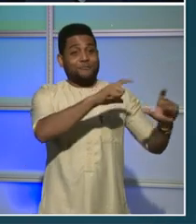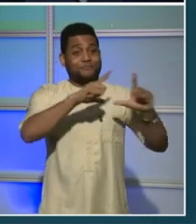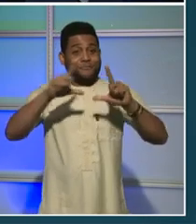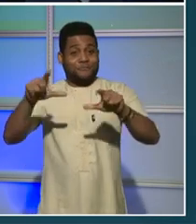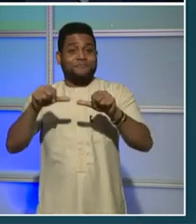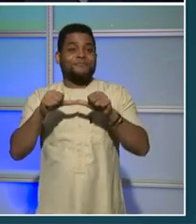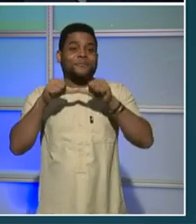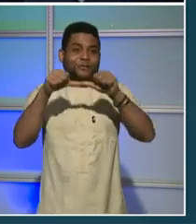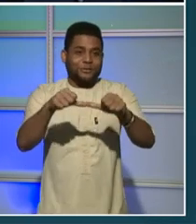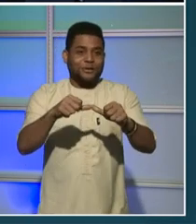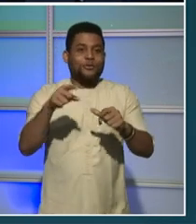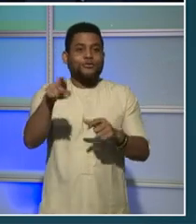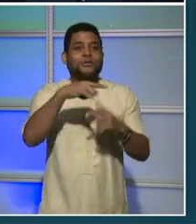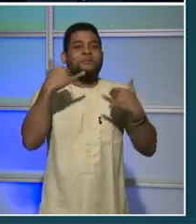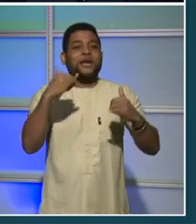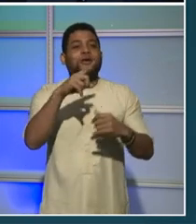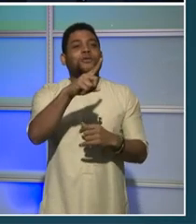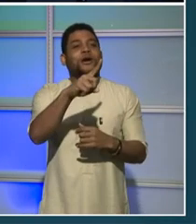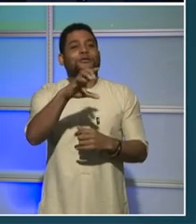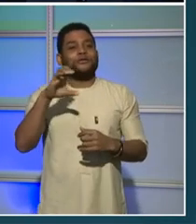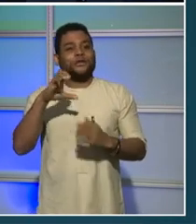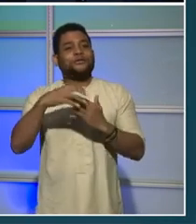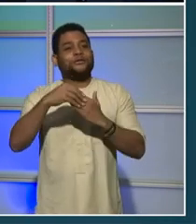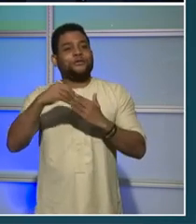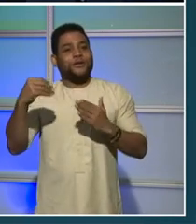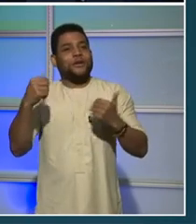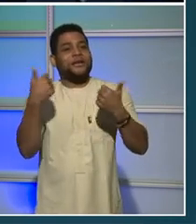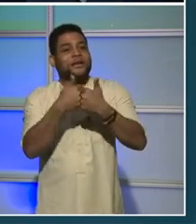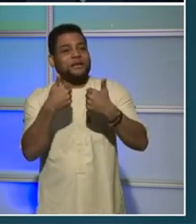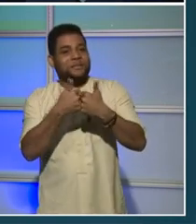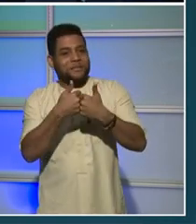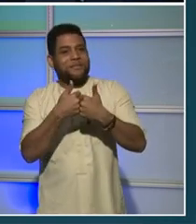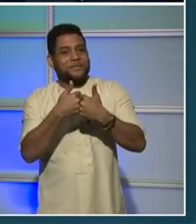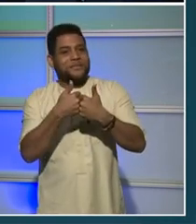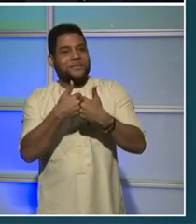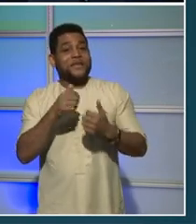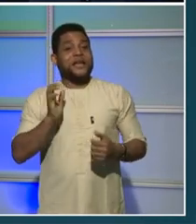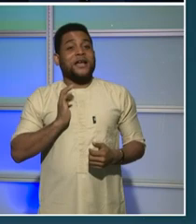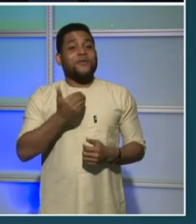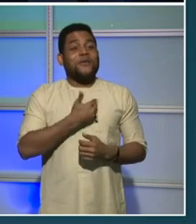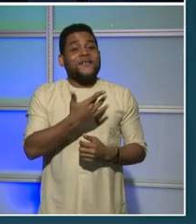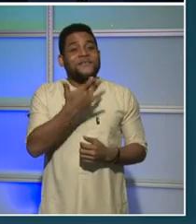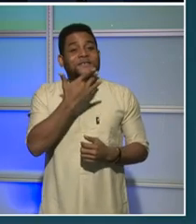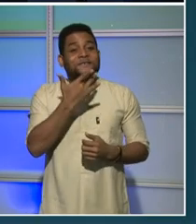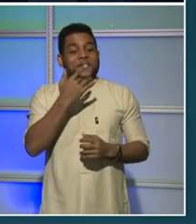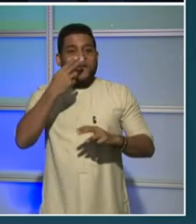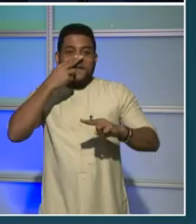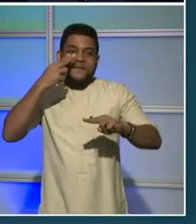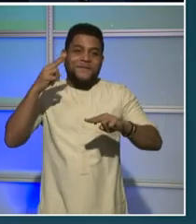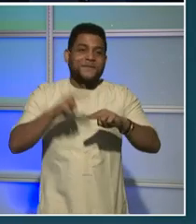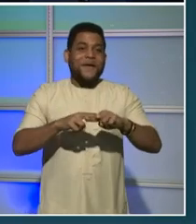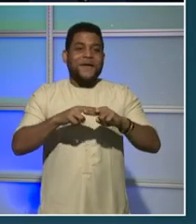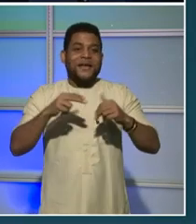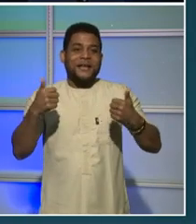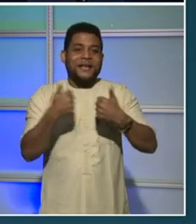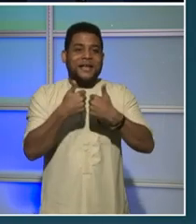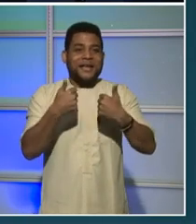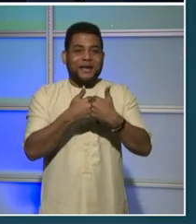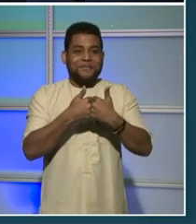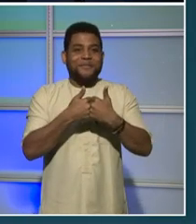$100 game, our favorite, our fun $100 game on that screen and share how you will allocate your $100.